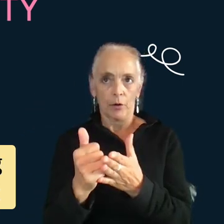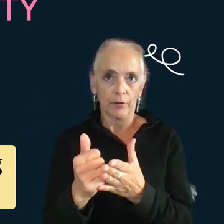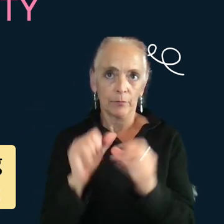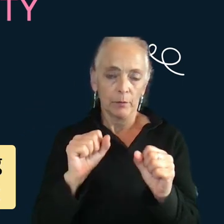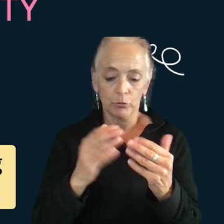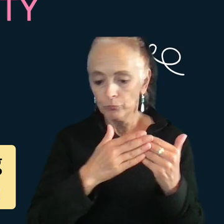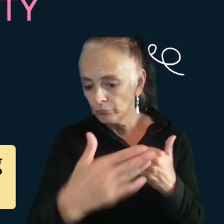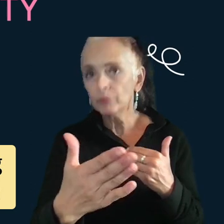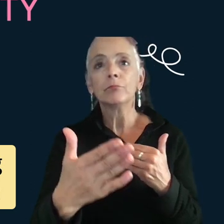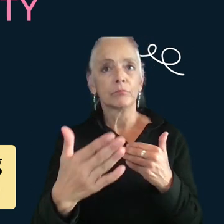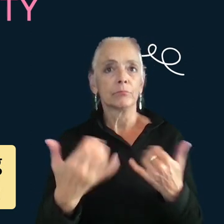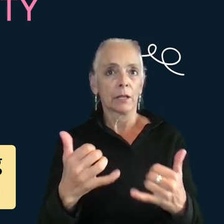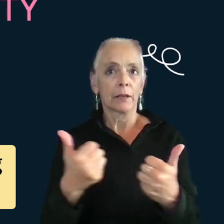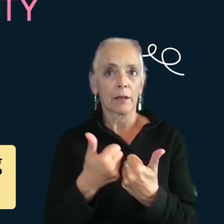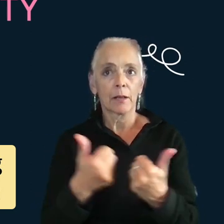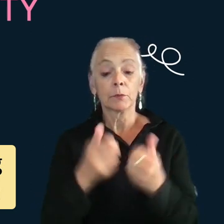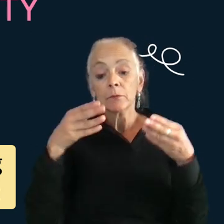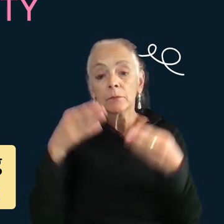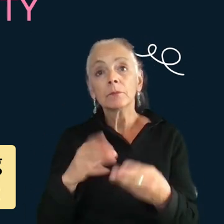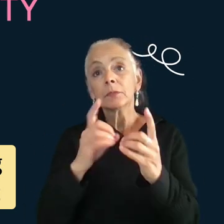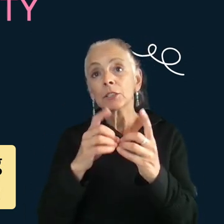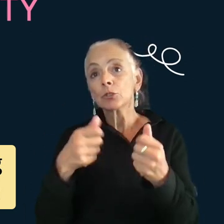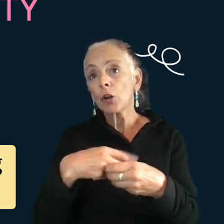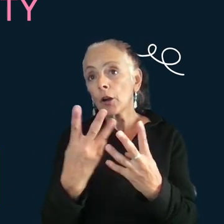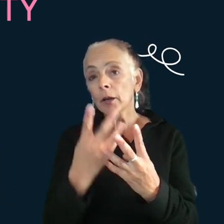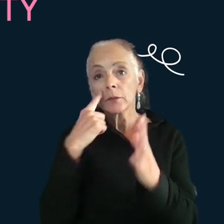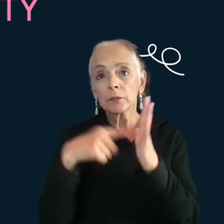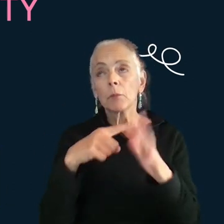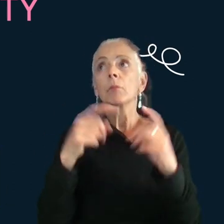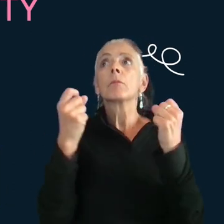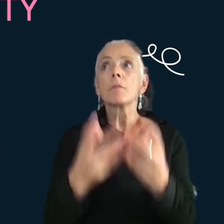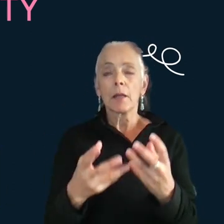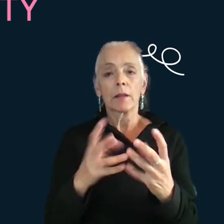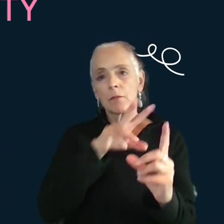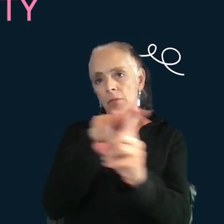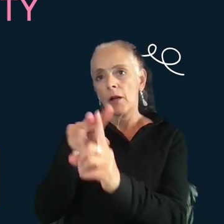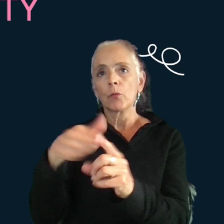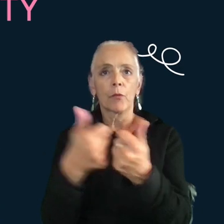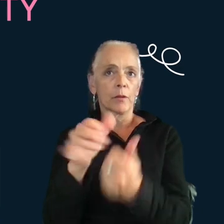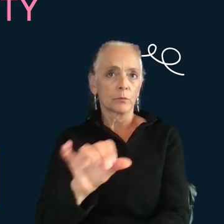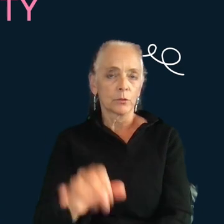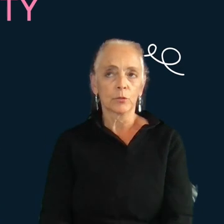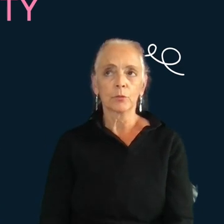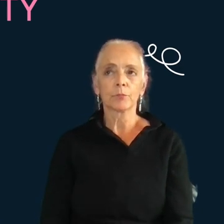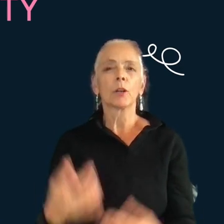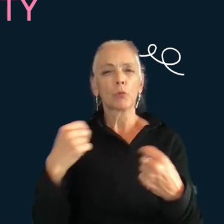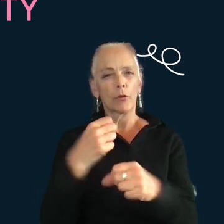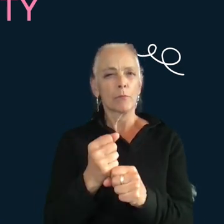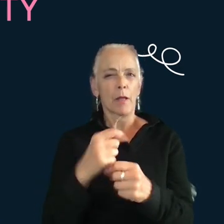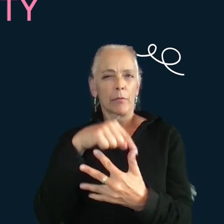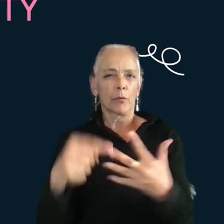these games. And we're focusing on digital card games as an example today but many of these will apply to other games too, I've tried to make them quite broad.